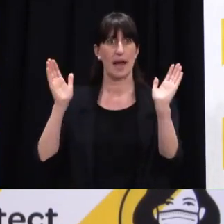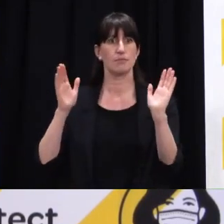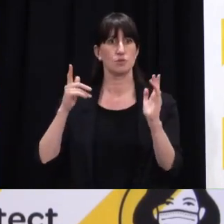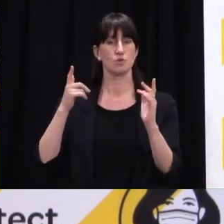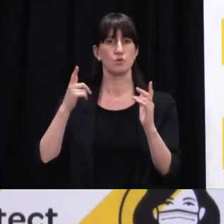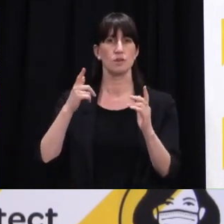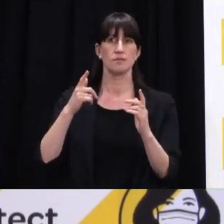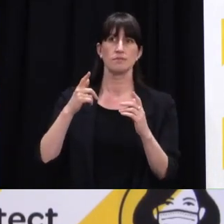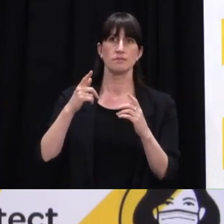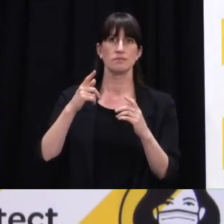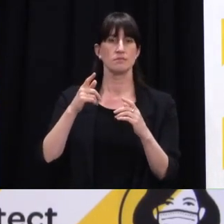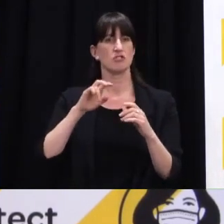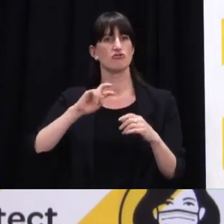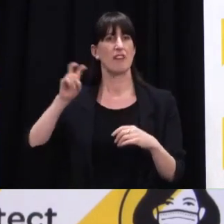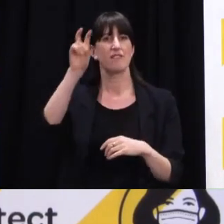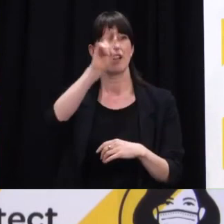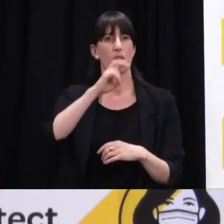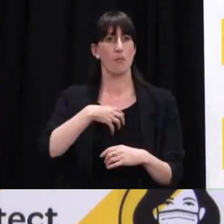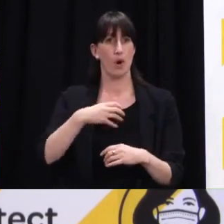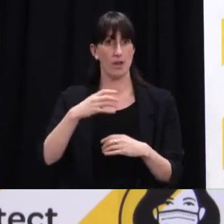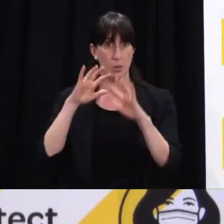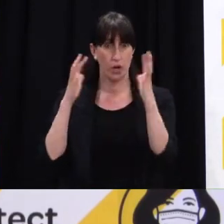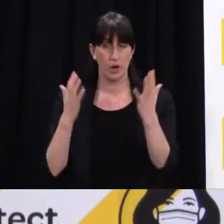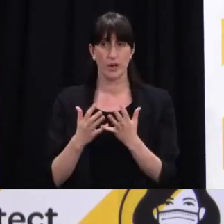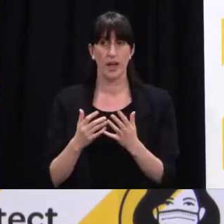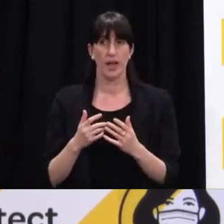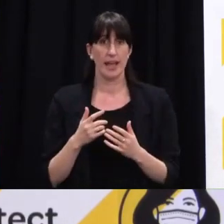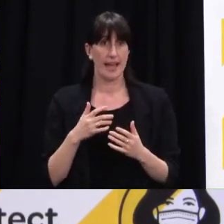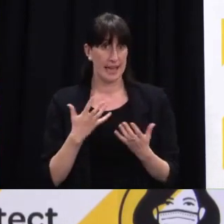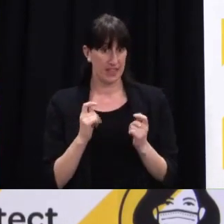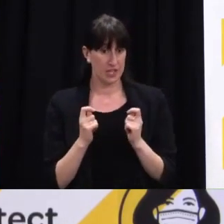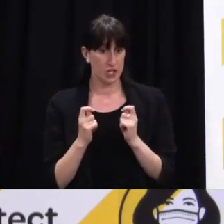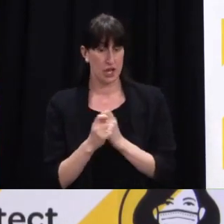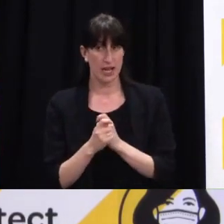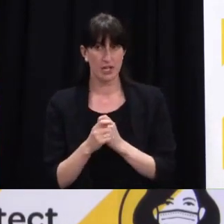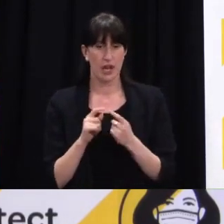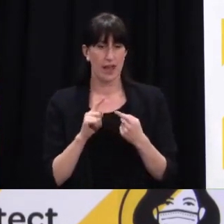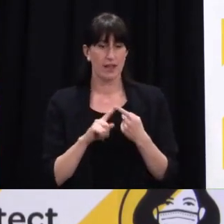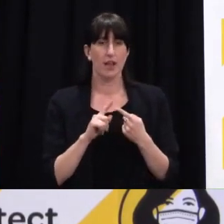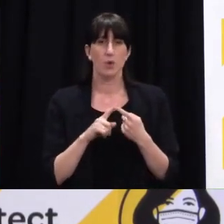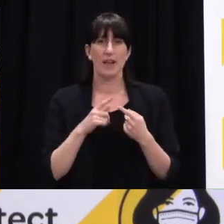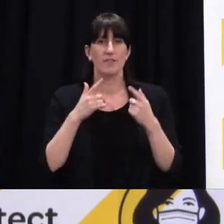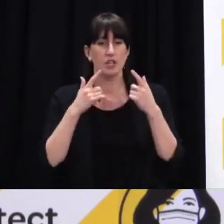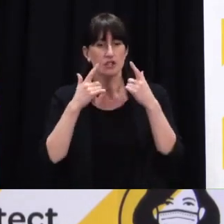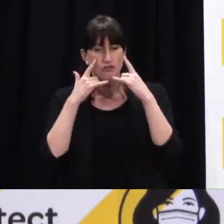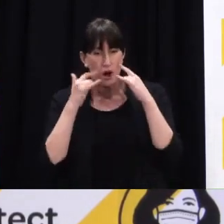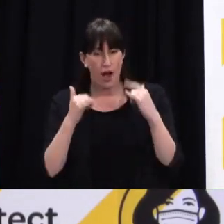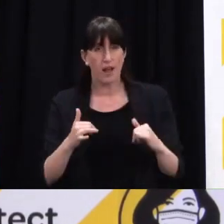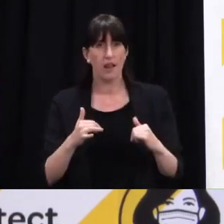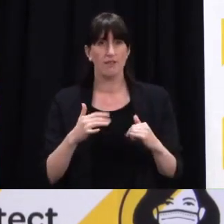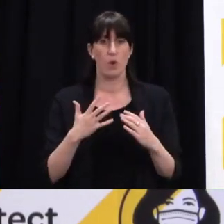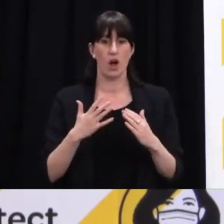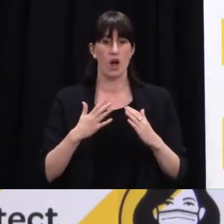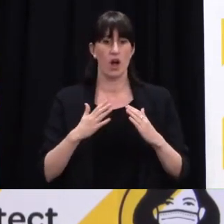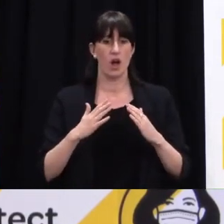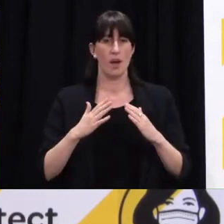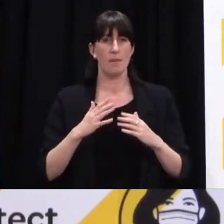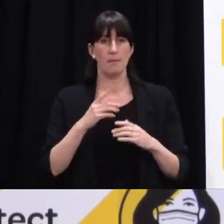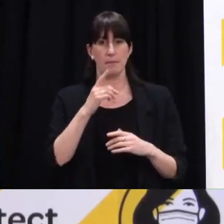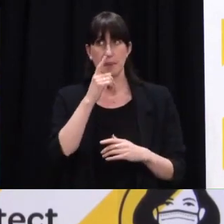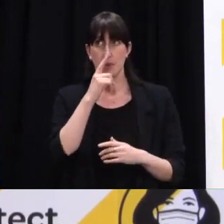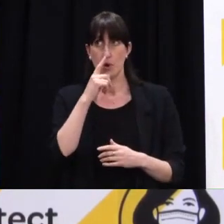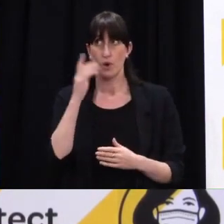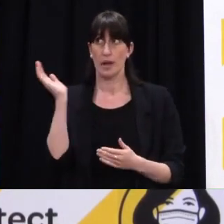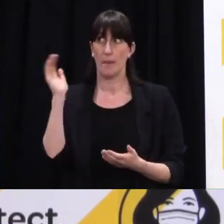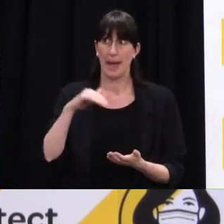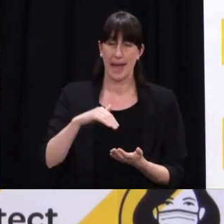for next year and including the trials for home isolation that are due to start in October yeah on the overall time frame no